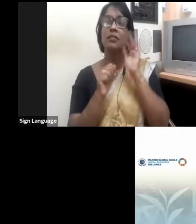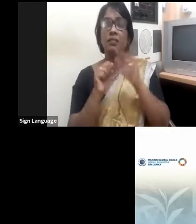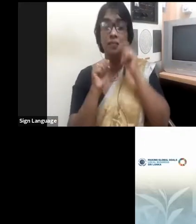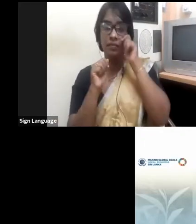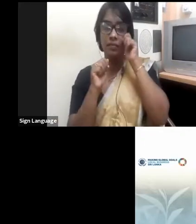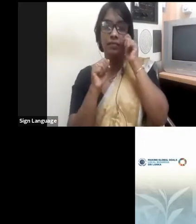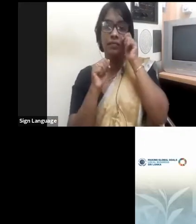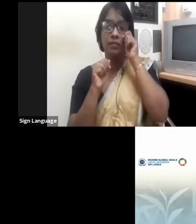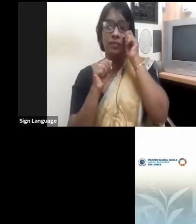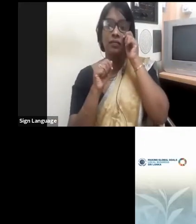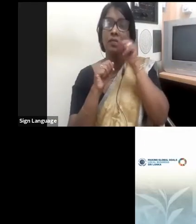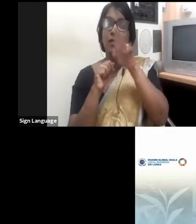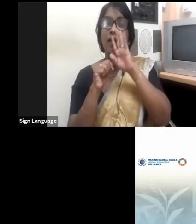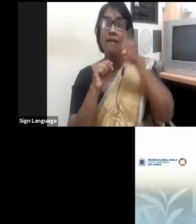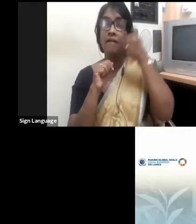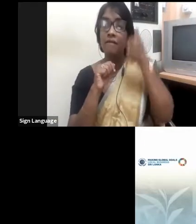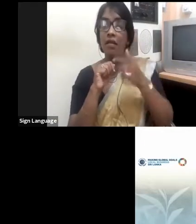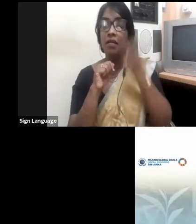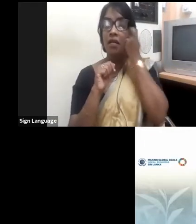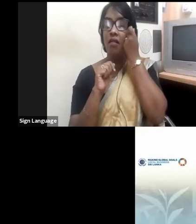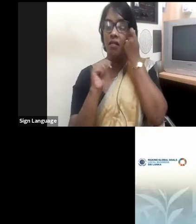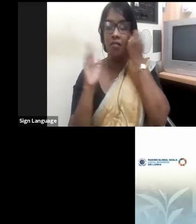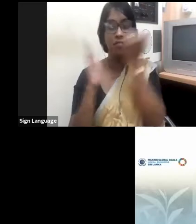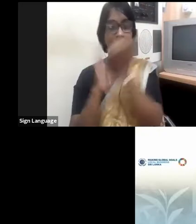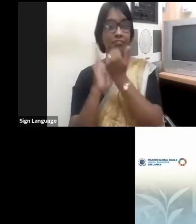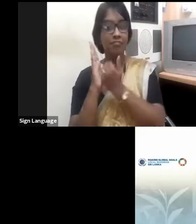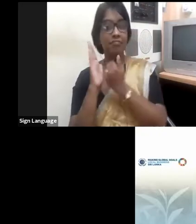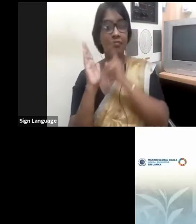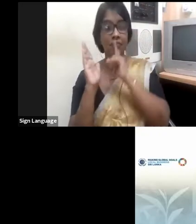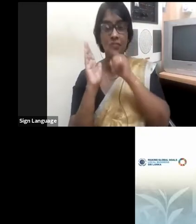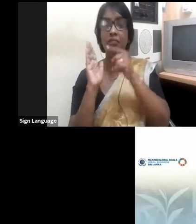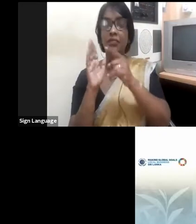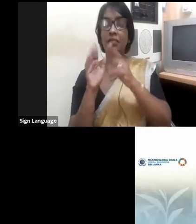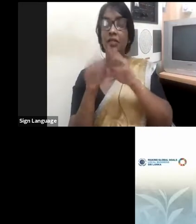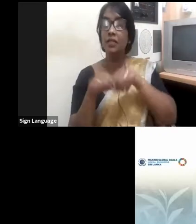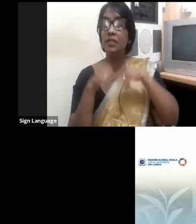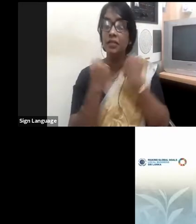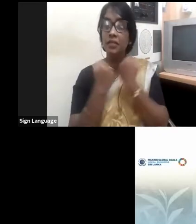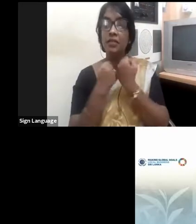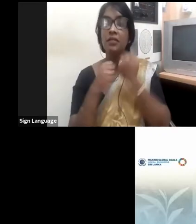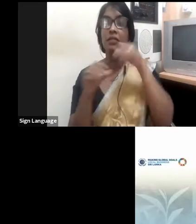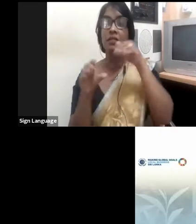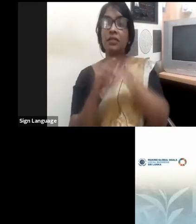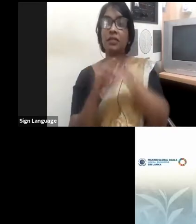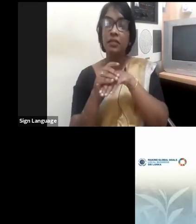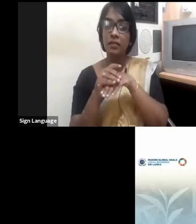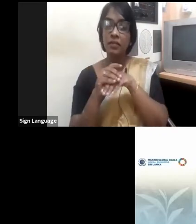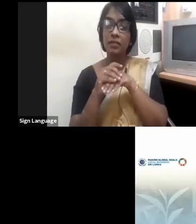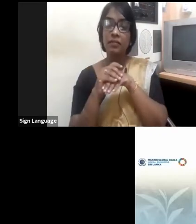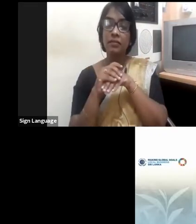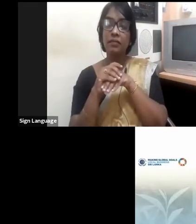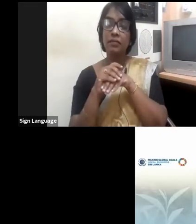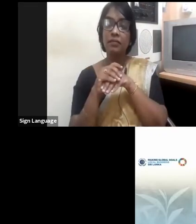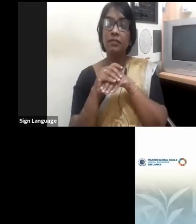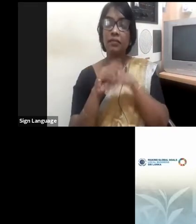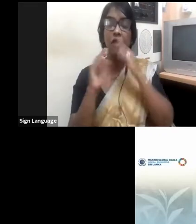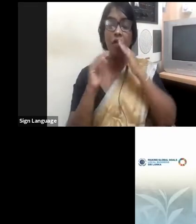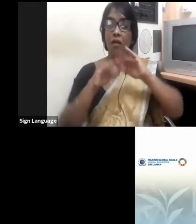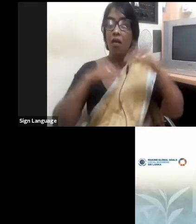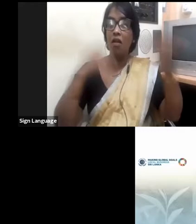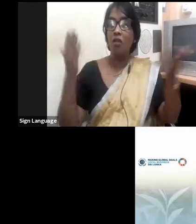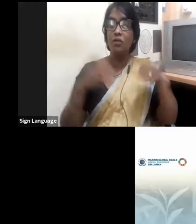You spoke about the importance of organizations creating an environment which is empowering and nurturing. And you spoke about